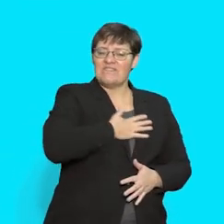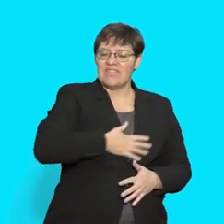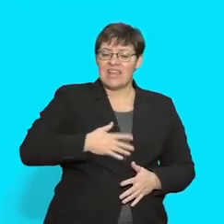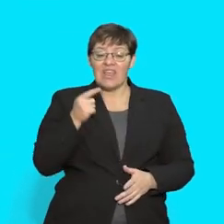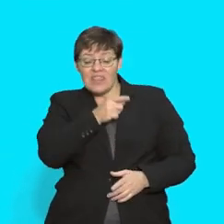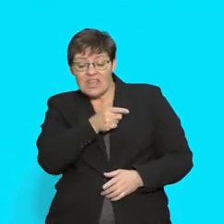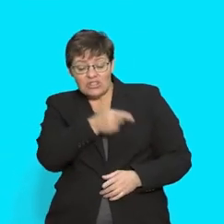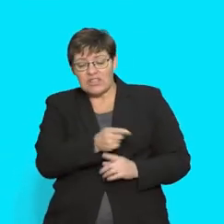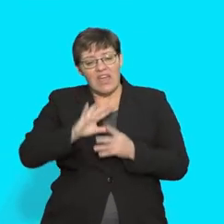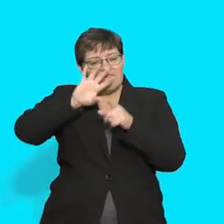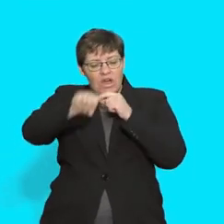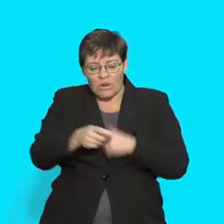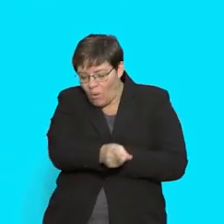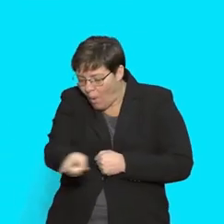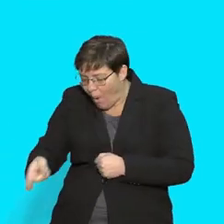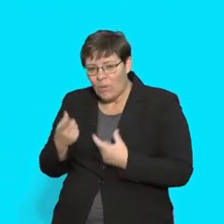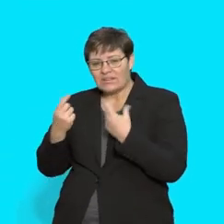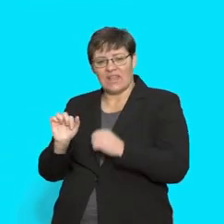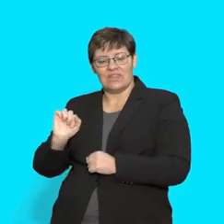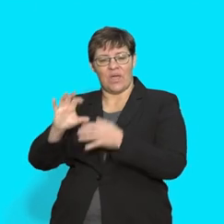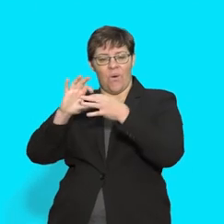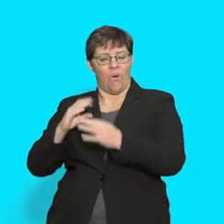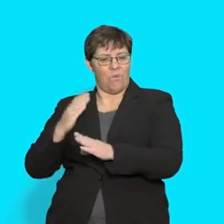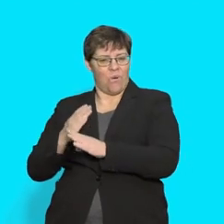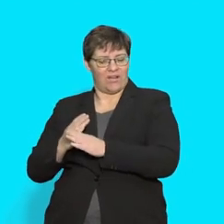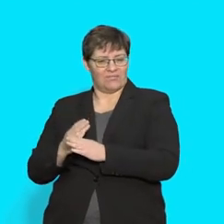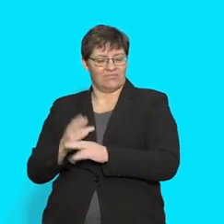Repeat that, please.